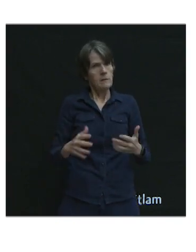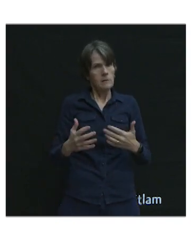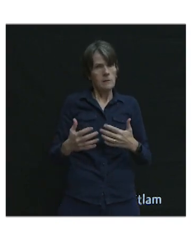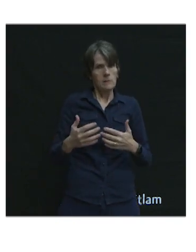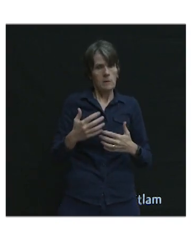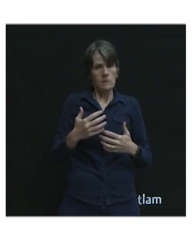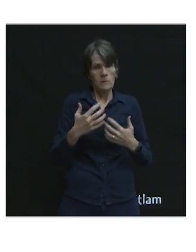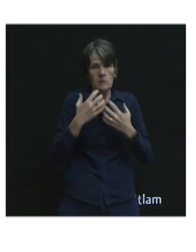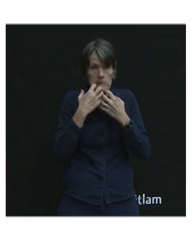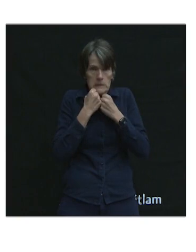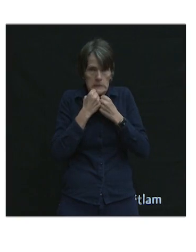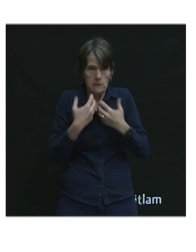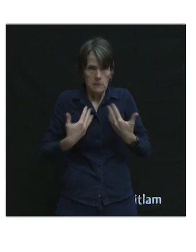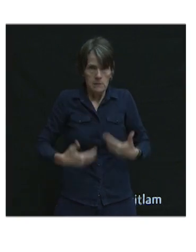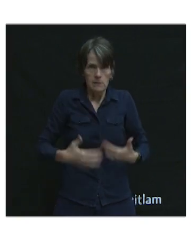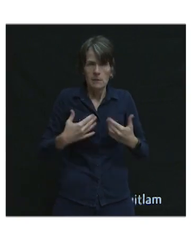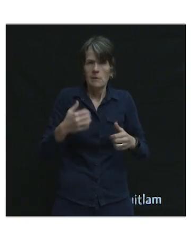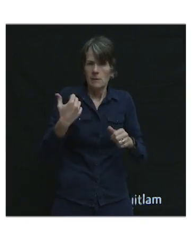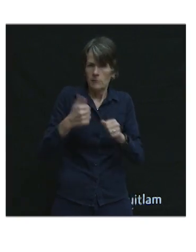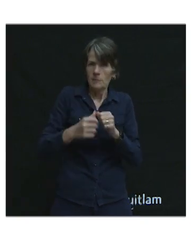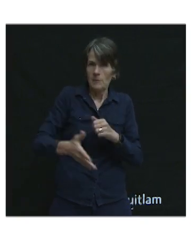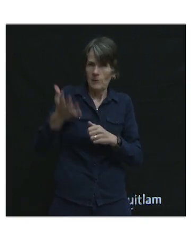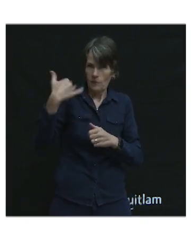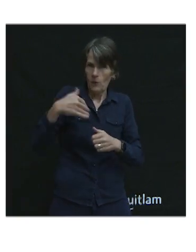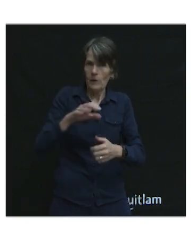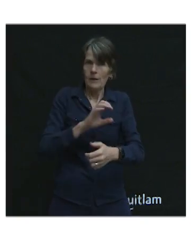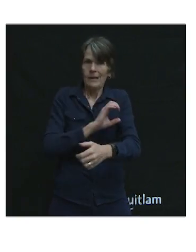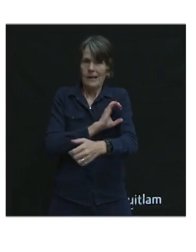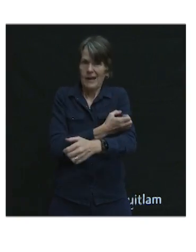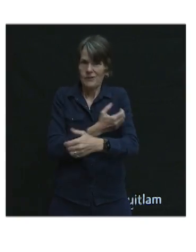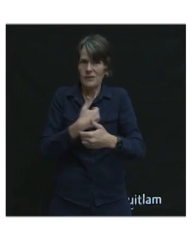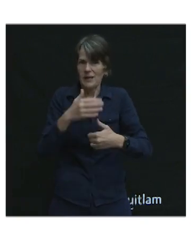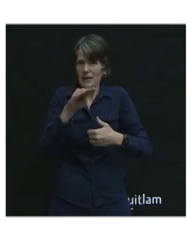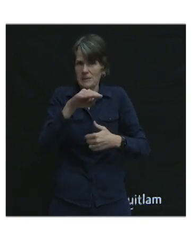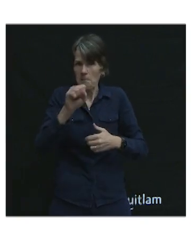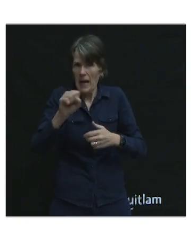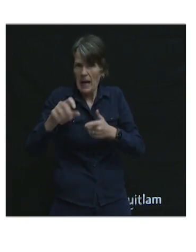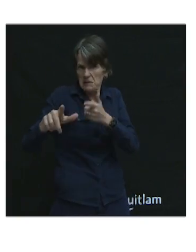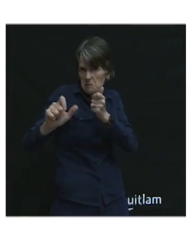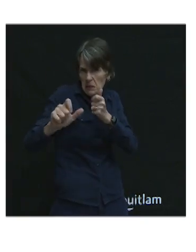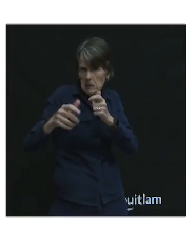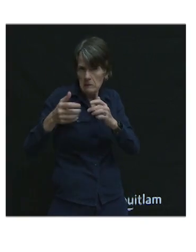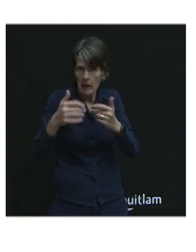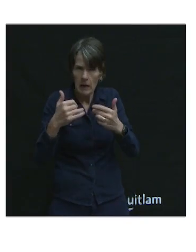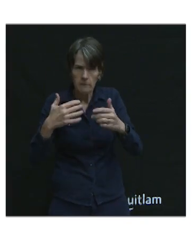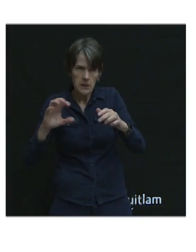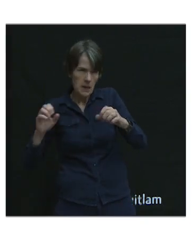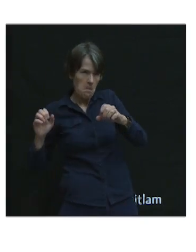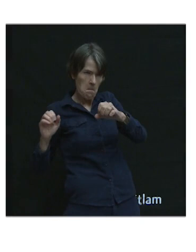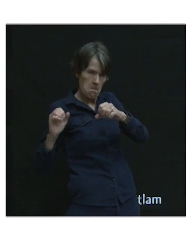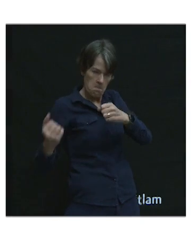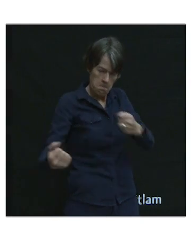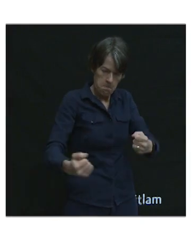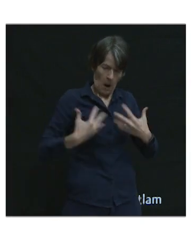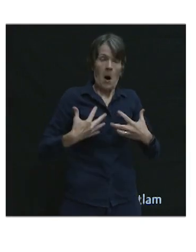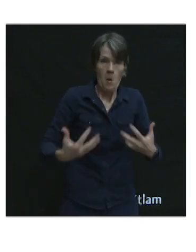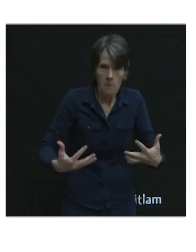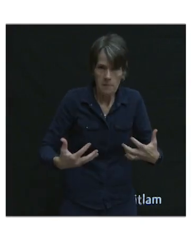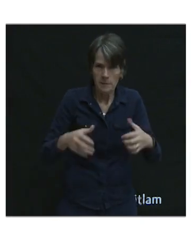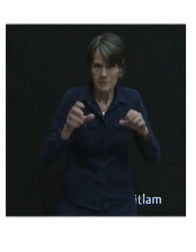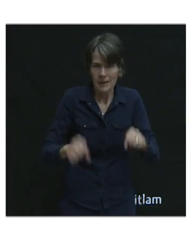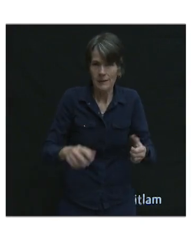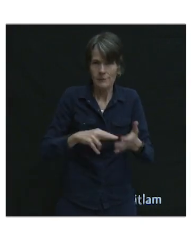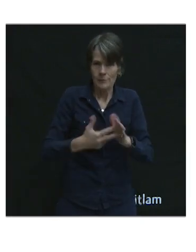thing. If you remember back to your school days, kinetic energy has mass and velocity. And Dr. Winters talked a